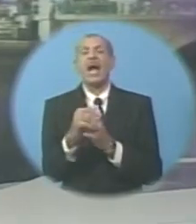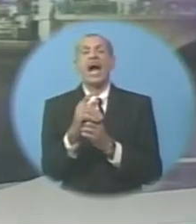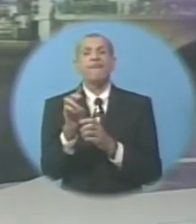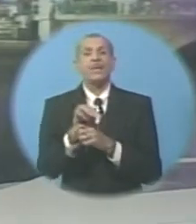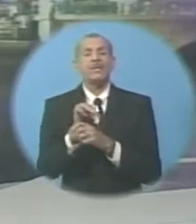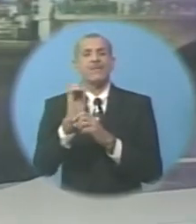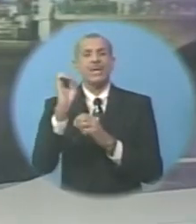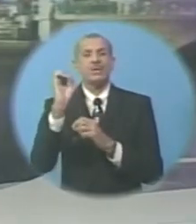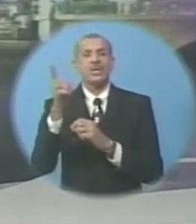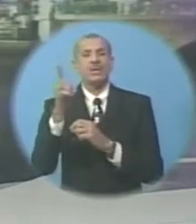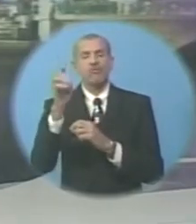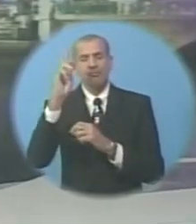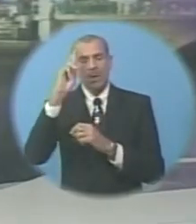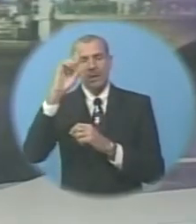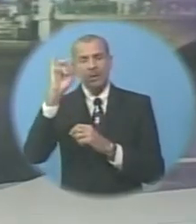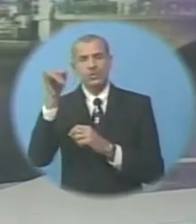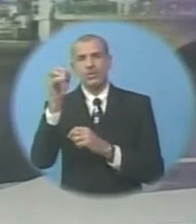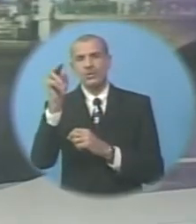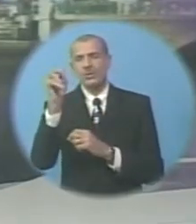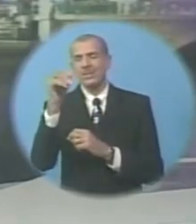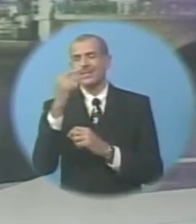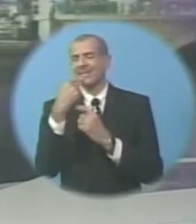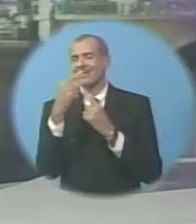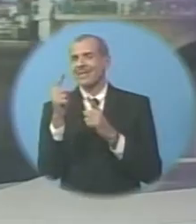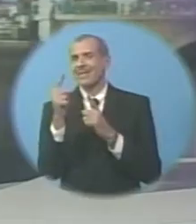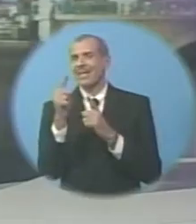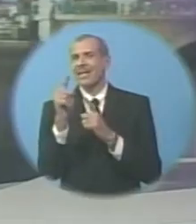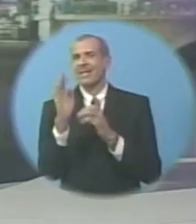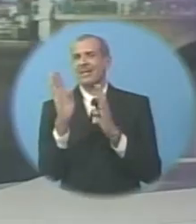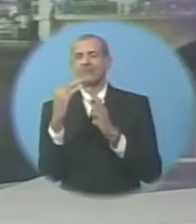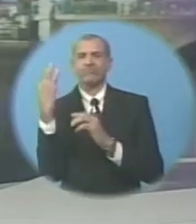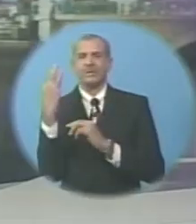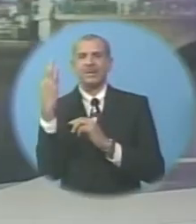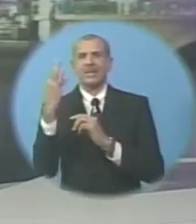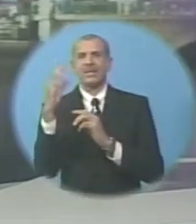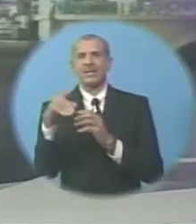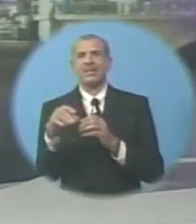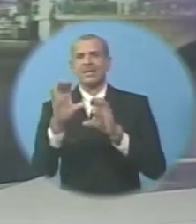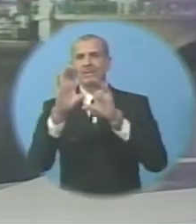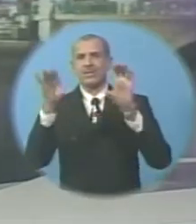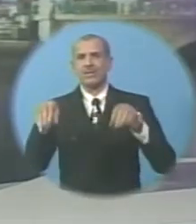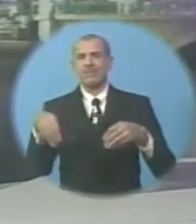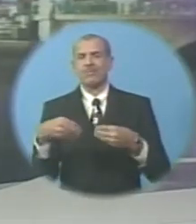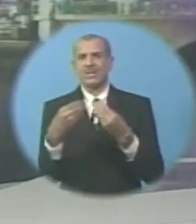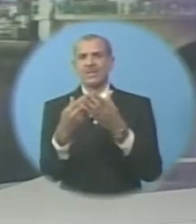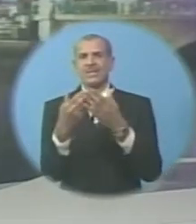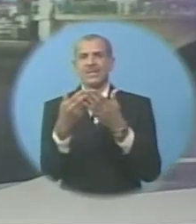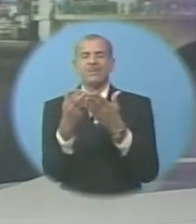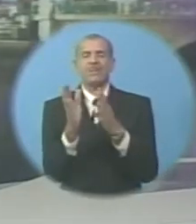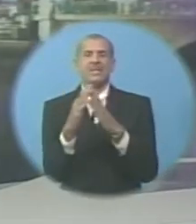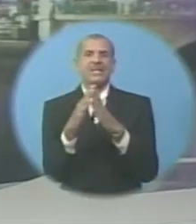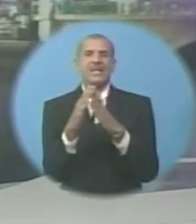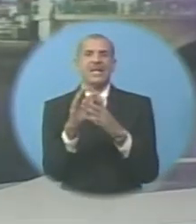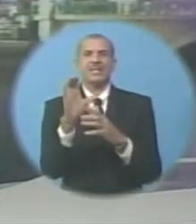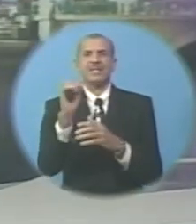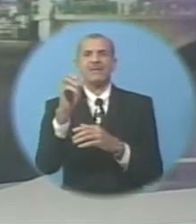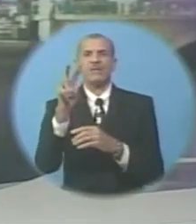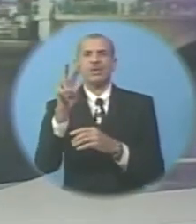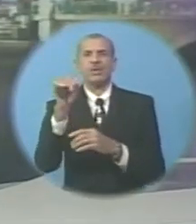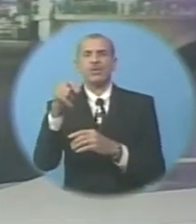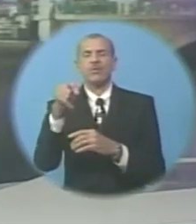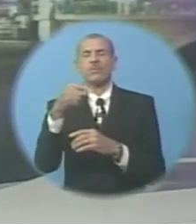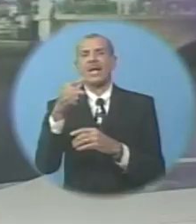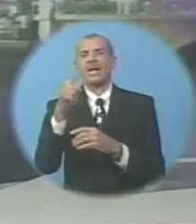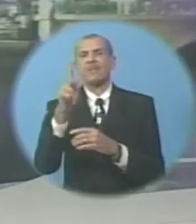Education Ronald Jones made the disclosure as he addressed the inaugural certificate presentation ceremony for CVQ holders at the Prentice